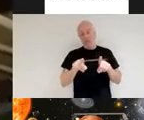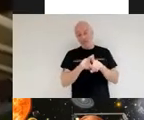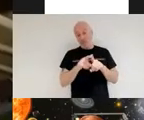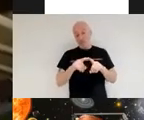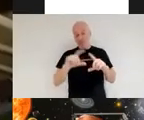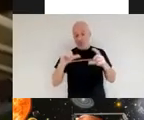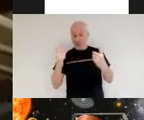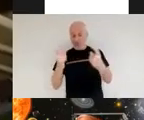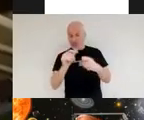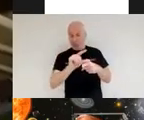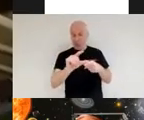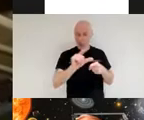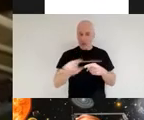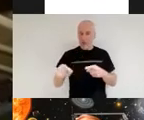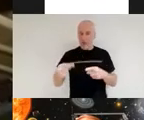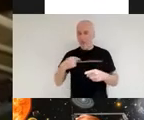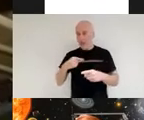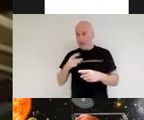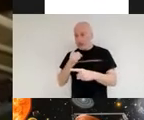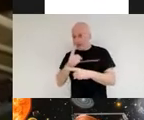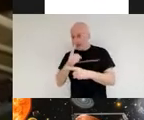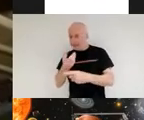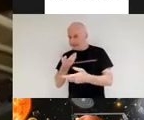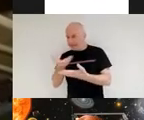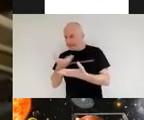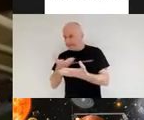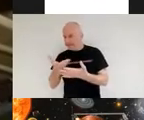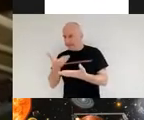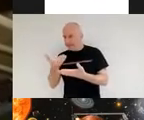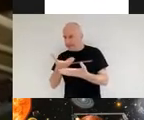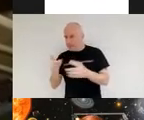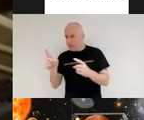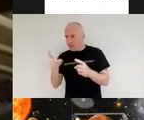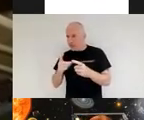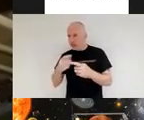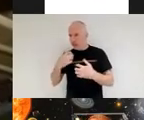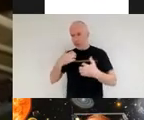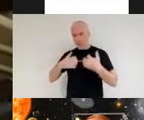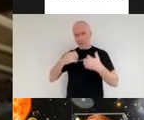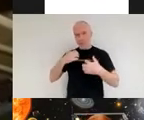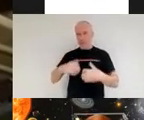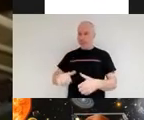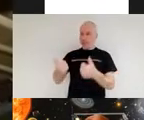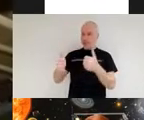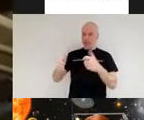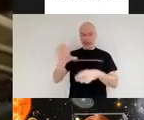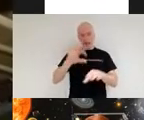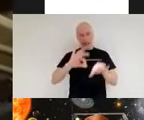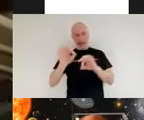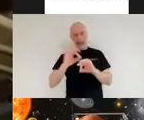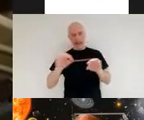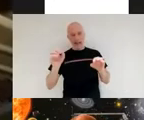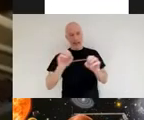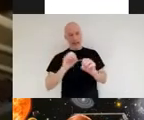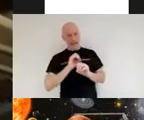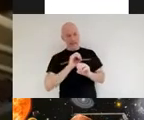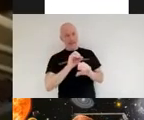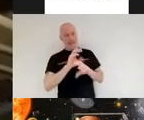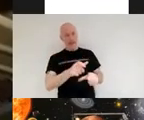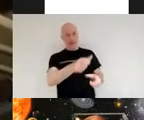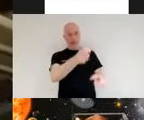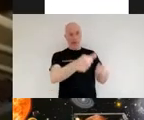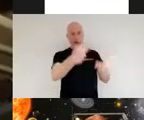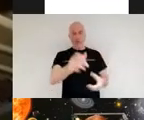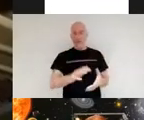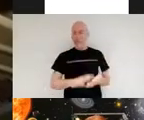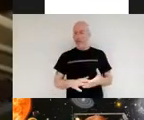out all the really interesting good science that's relevant to students that we can put into our programs i'm i'm i'm very lucky